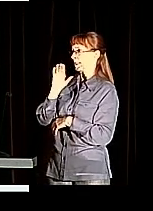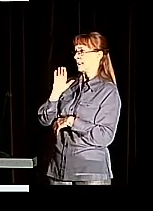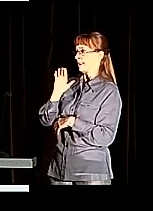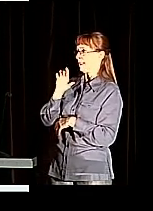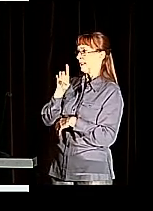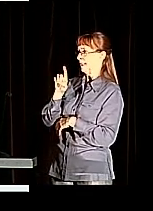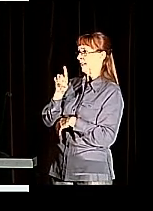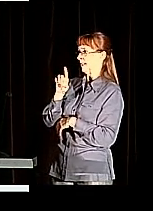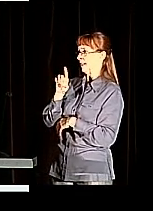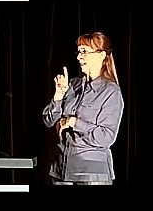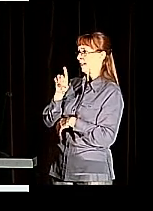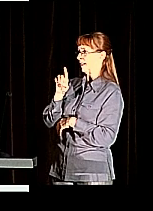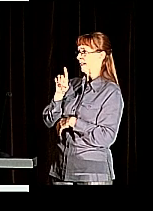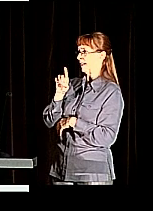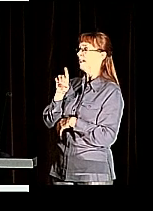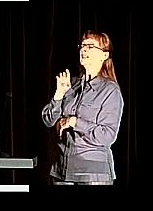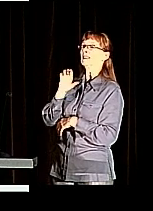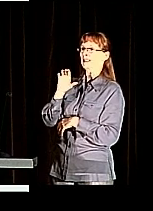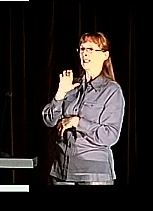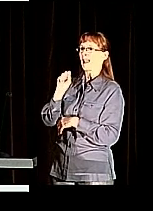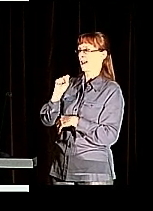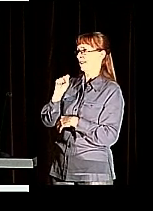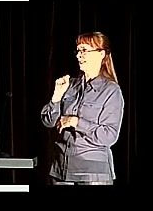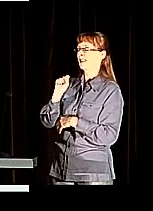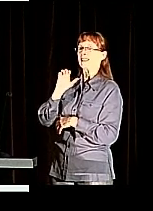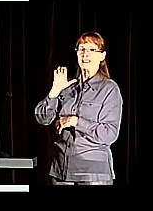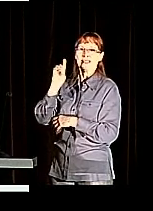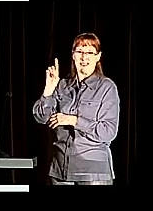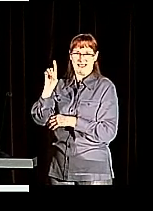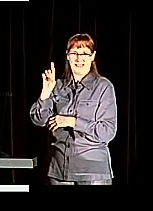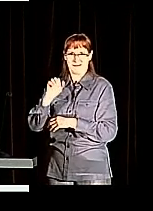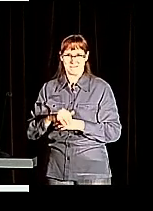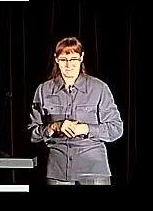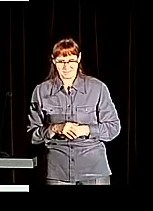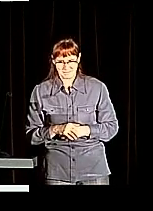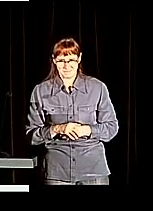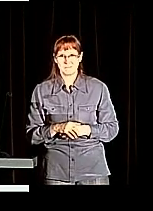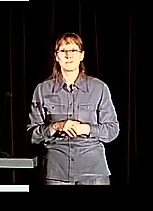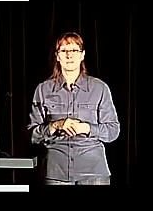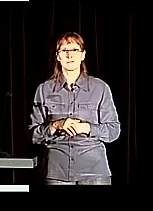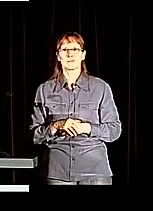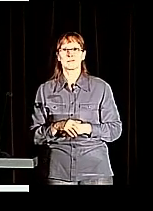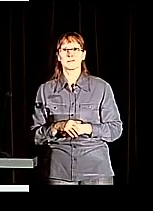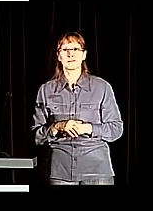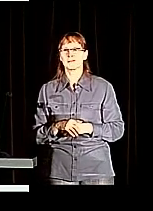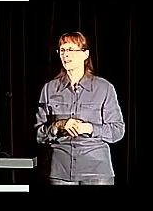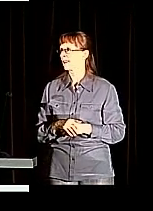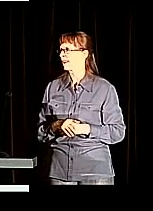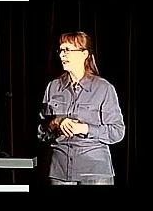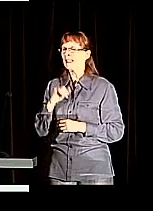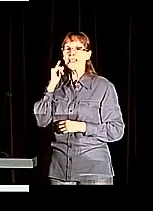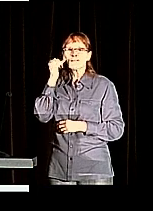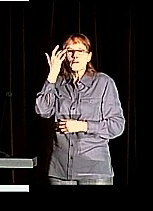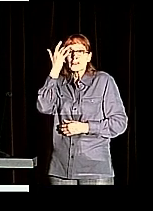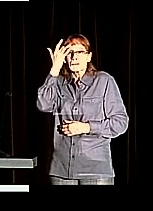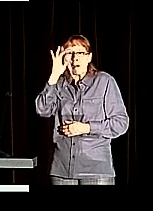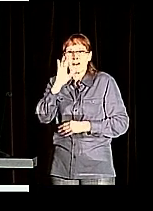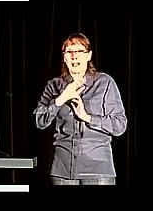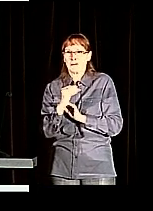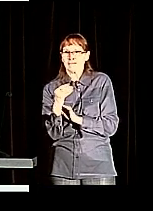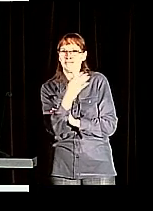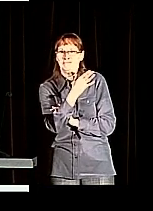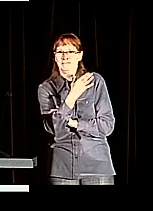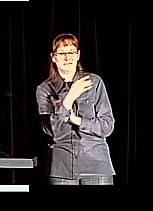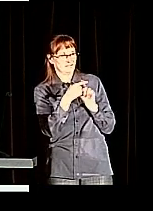Thank you. C-S-C-D. If I were smart, and I am not, I will put that on the slides. right.